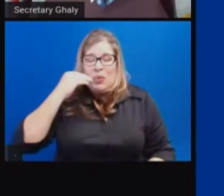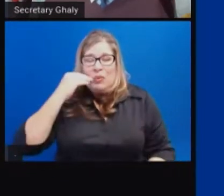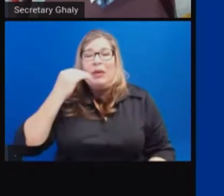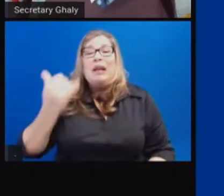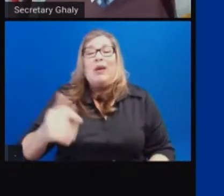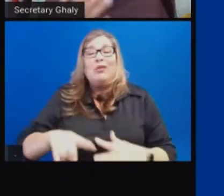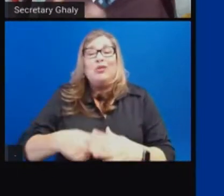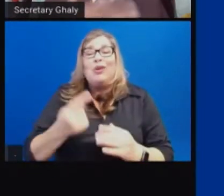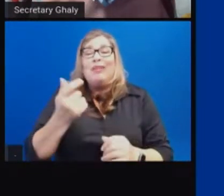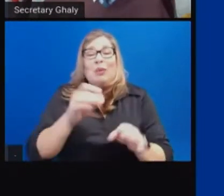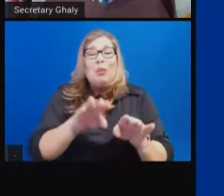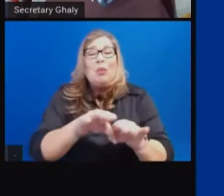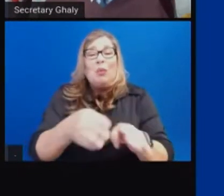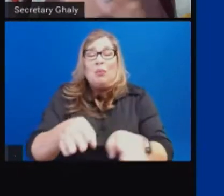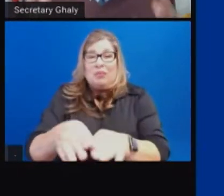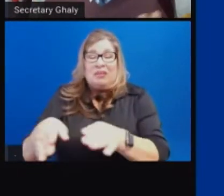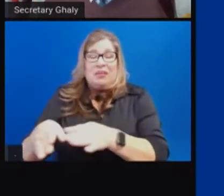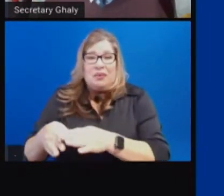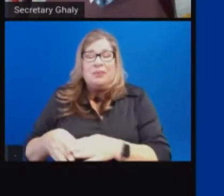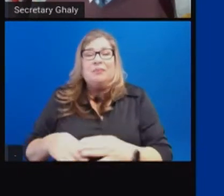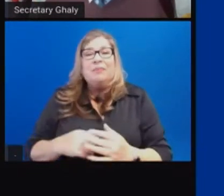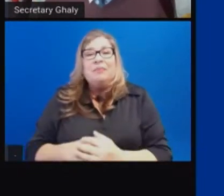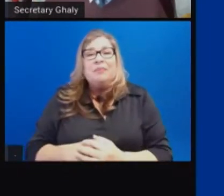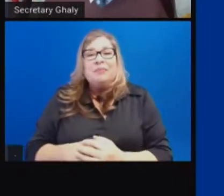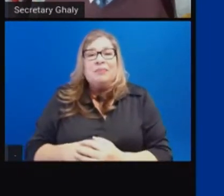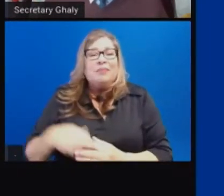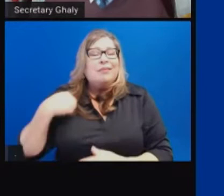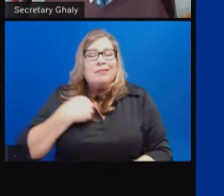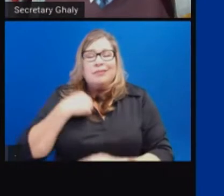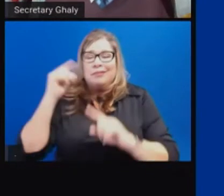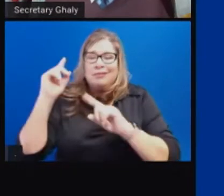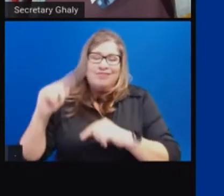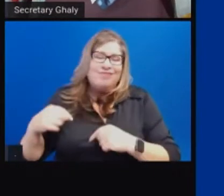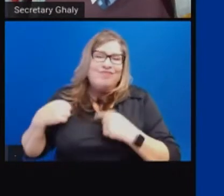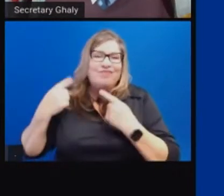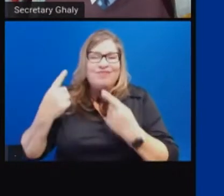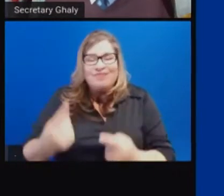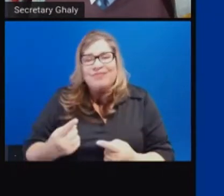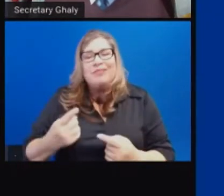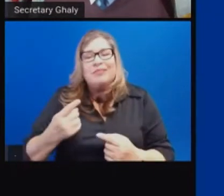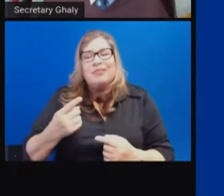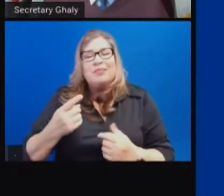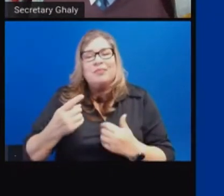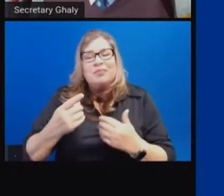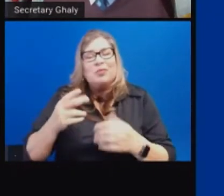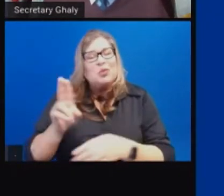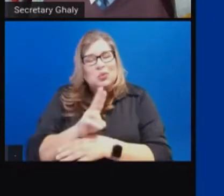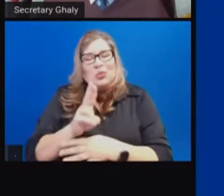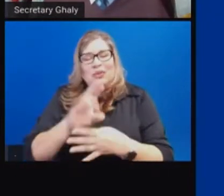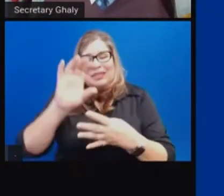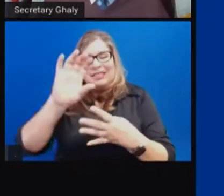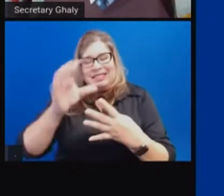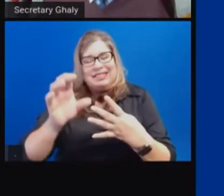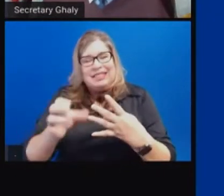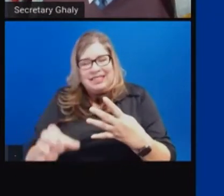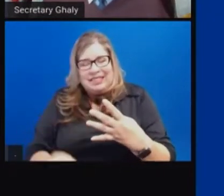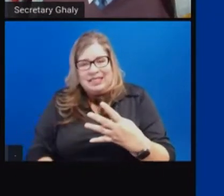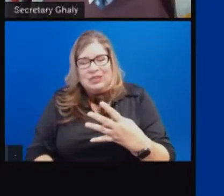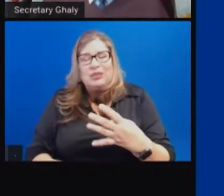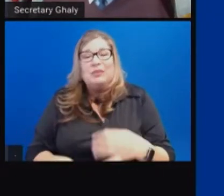weekly basis, even if we don't publicize it on press conferences and updates the tiers. And so today,